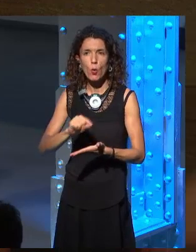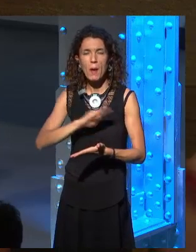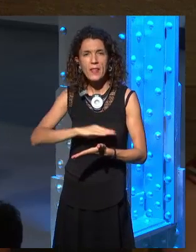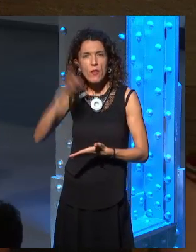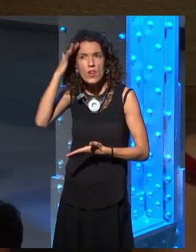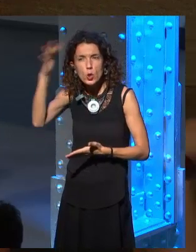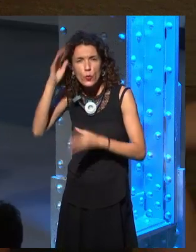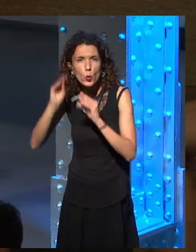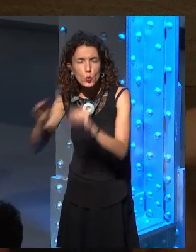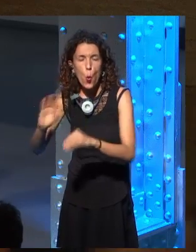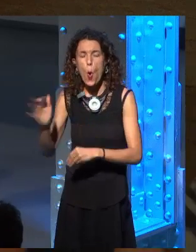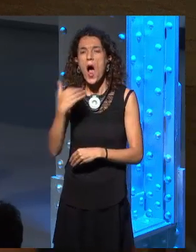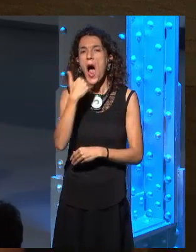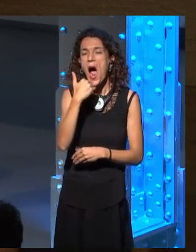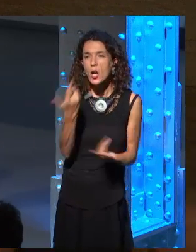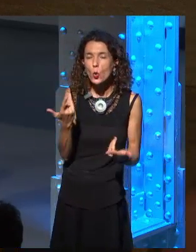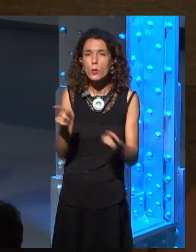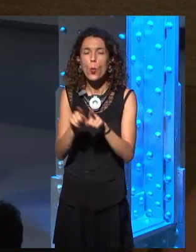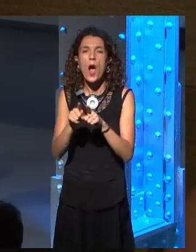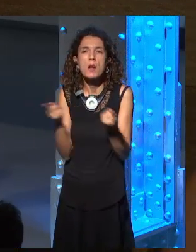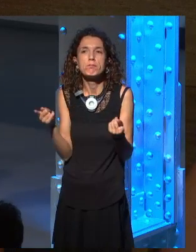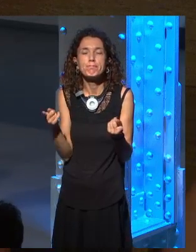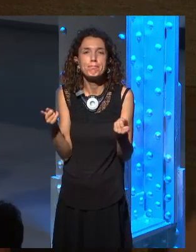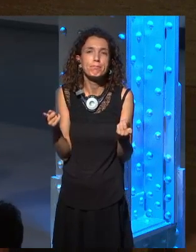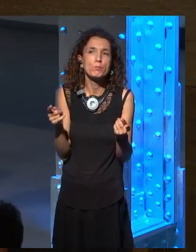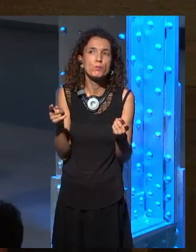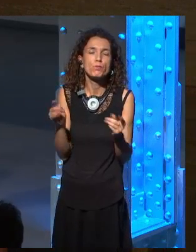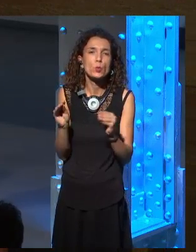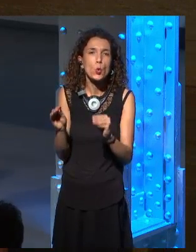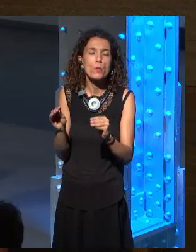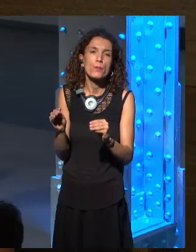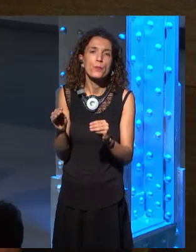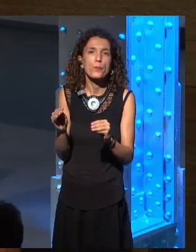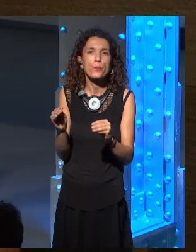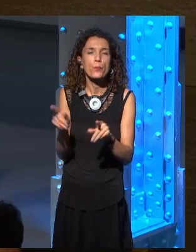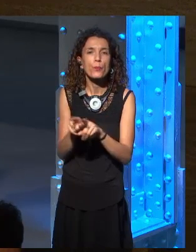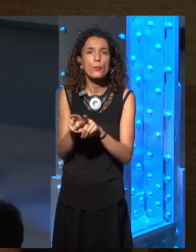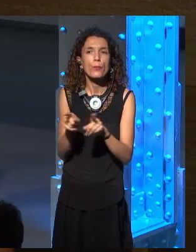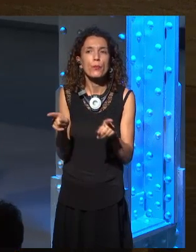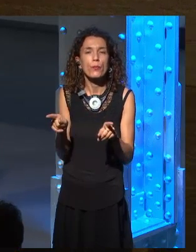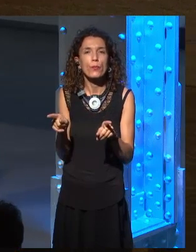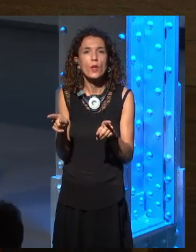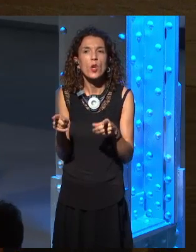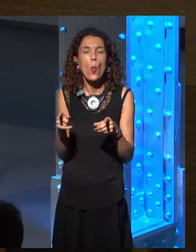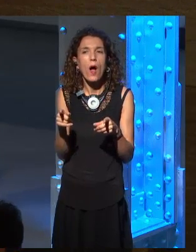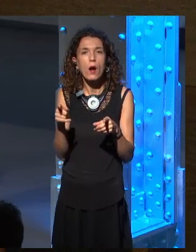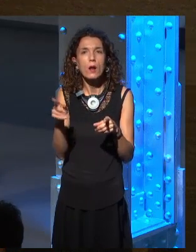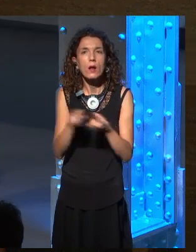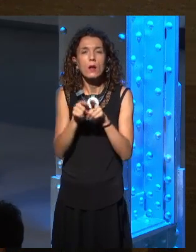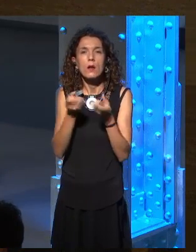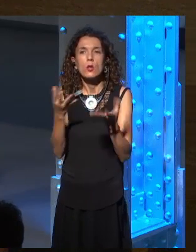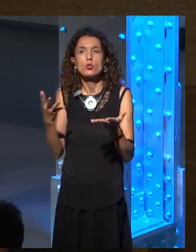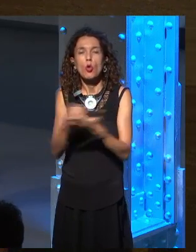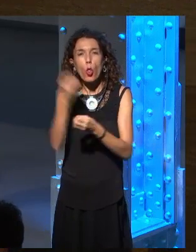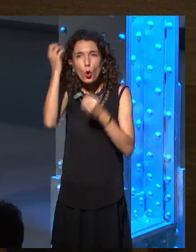Do you think he's quite a philosophical writer or do you think that he